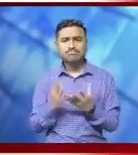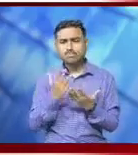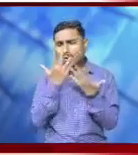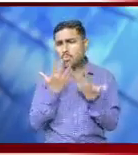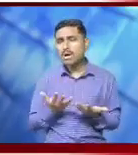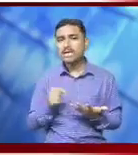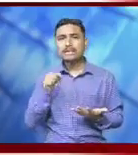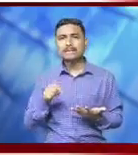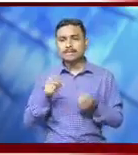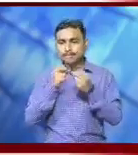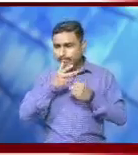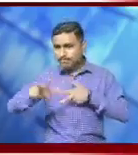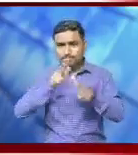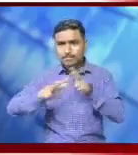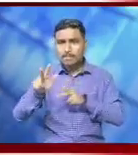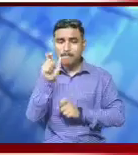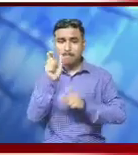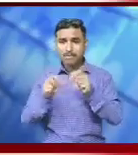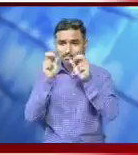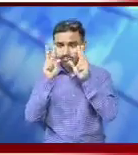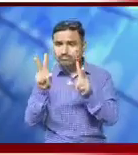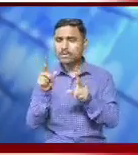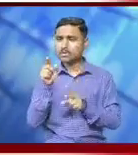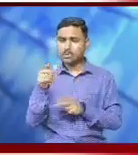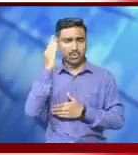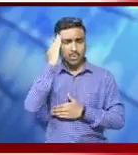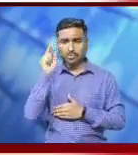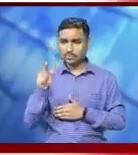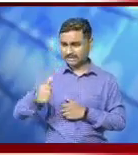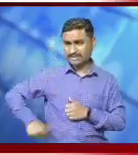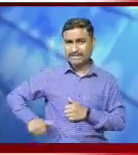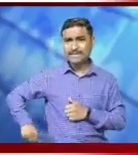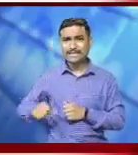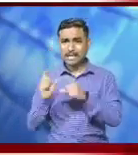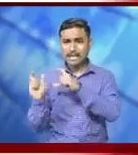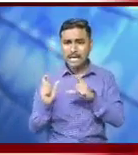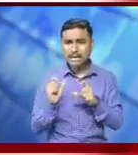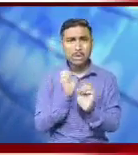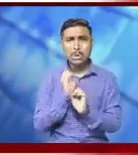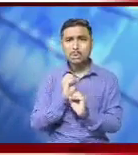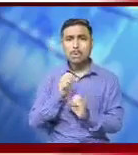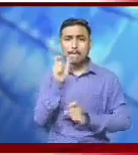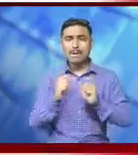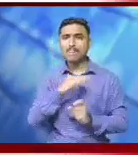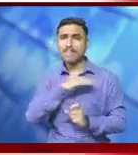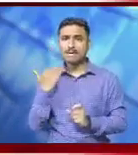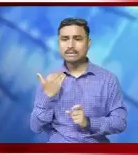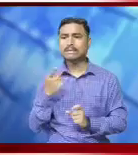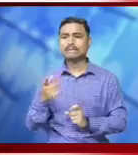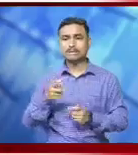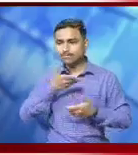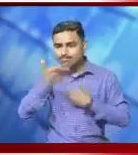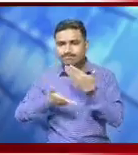people aware about the fatal death caused by diarrhea, specially children below the age of 5 years